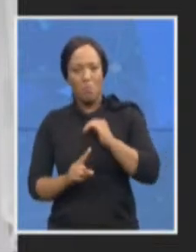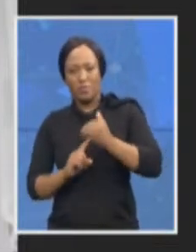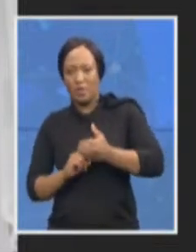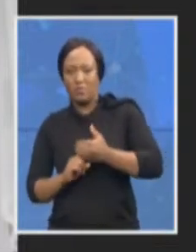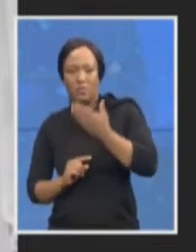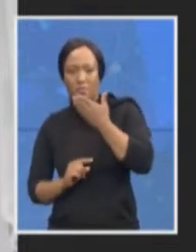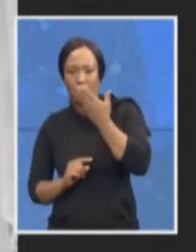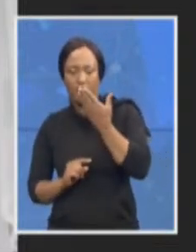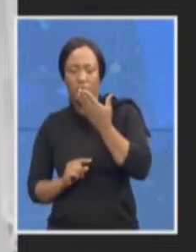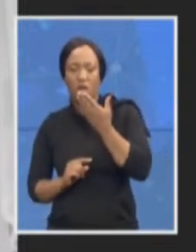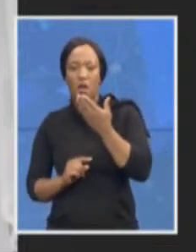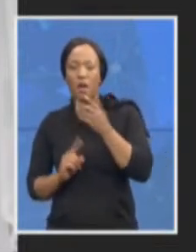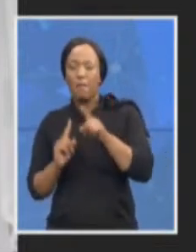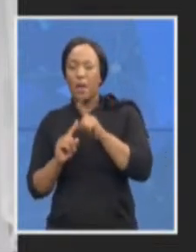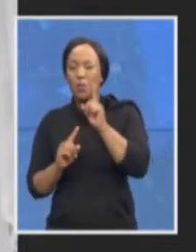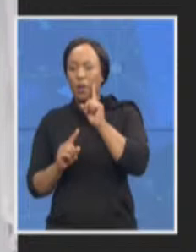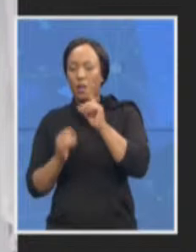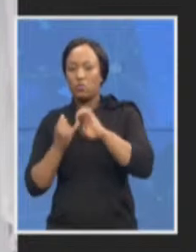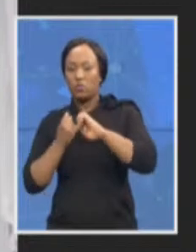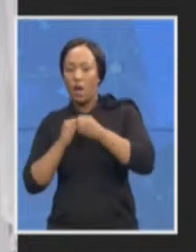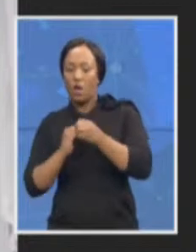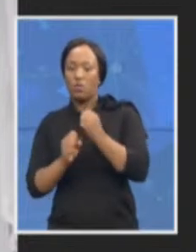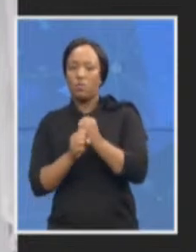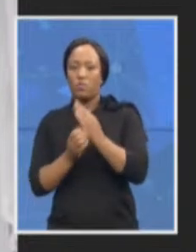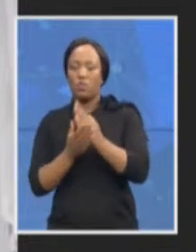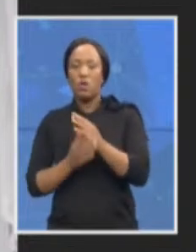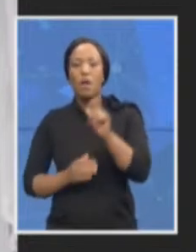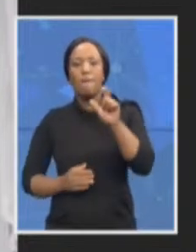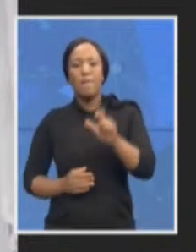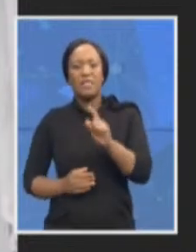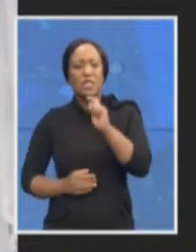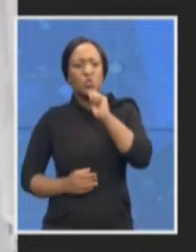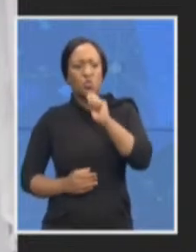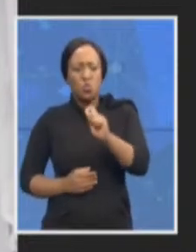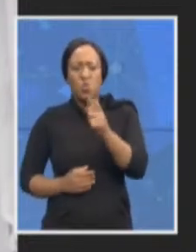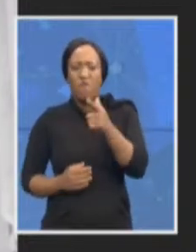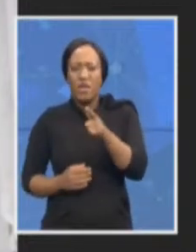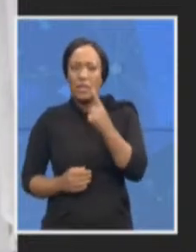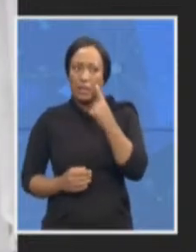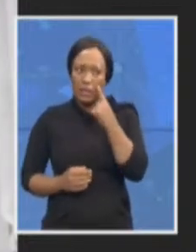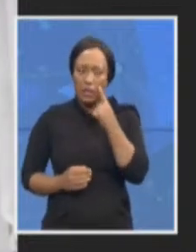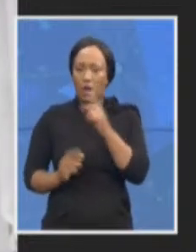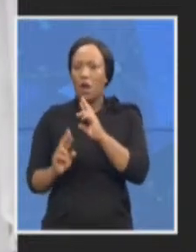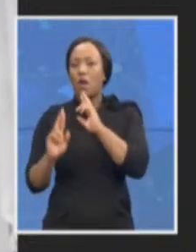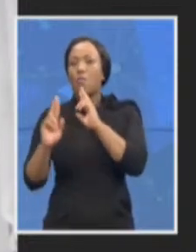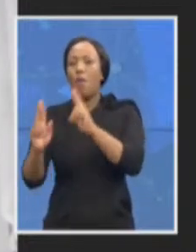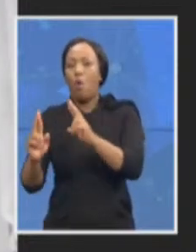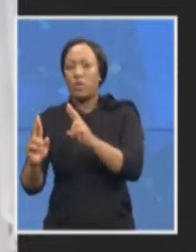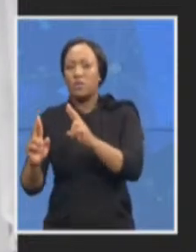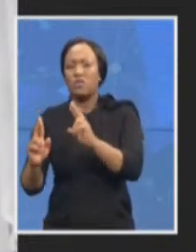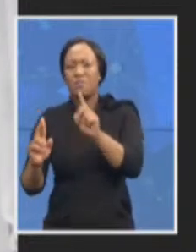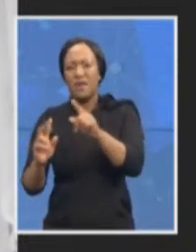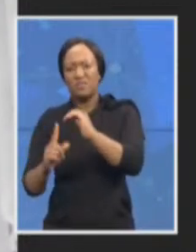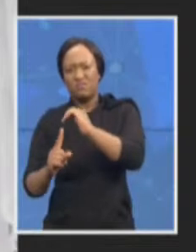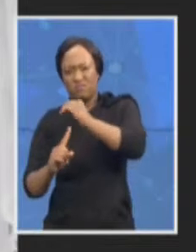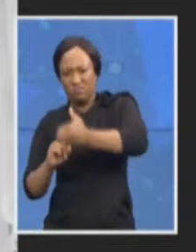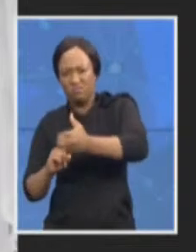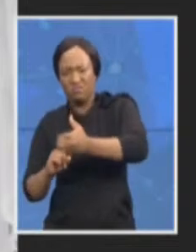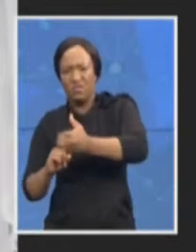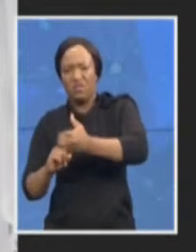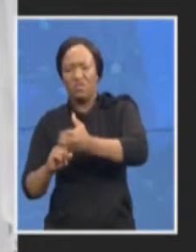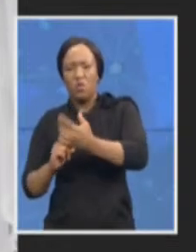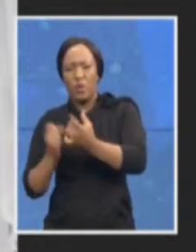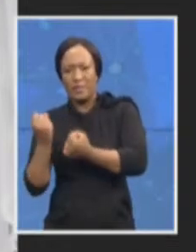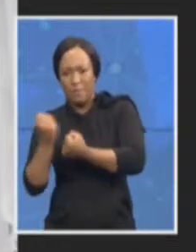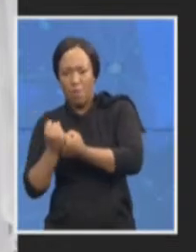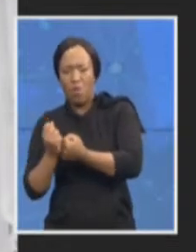whistleblowers do get the necessary support and protection the DG in the Department of Justice is